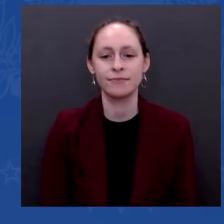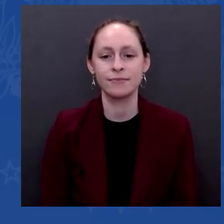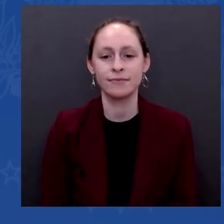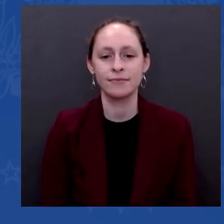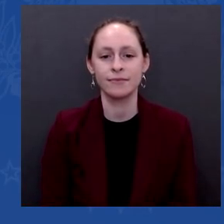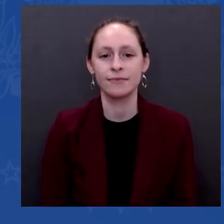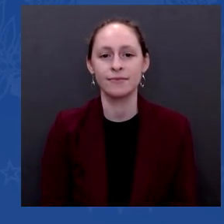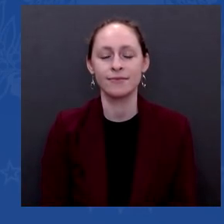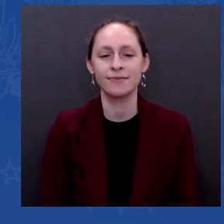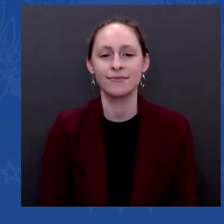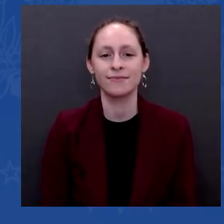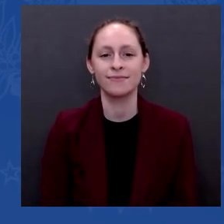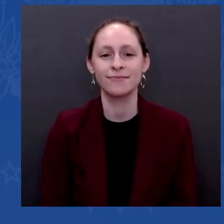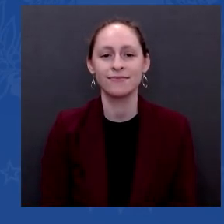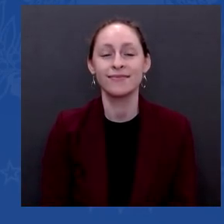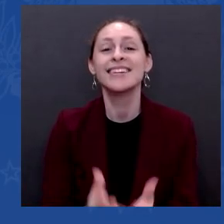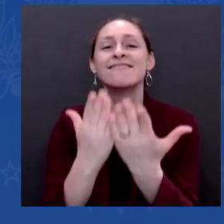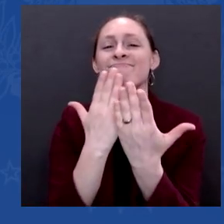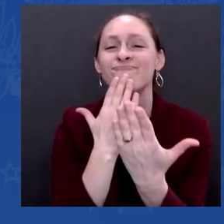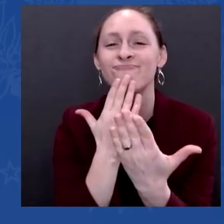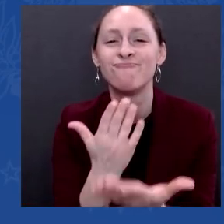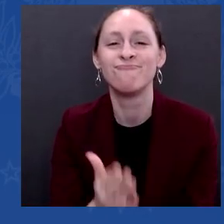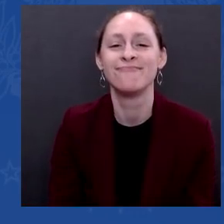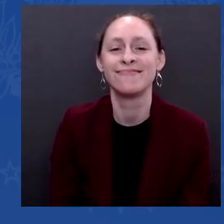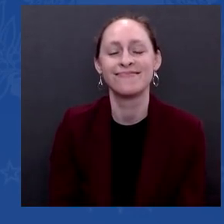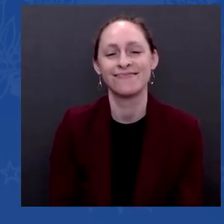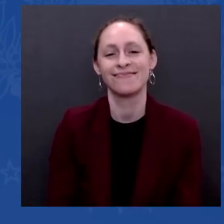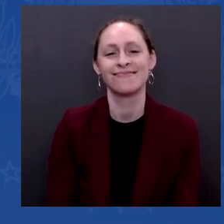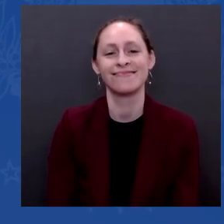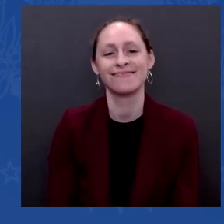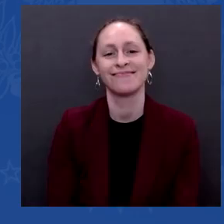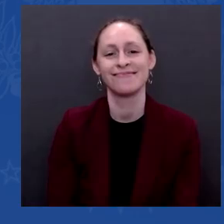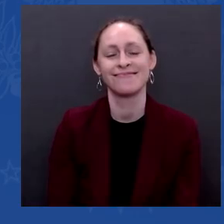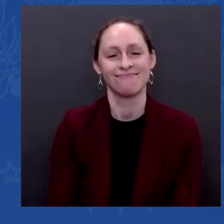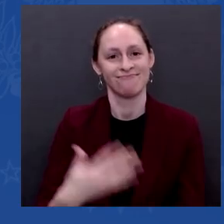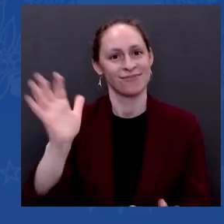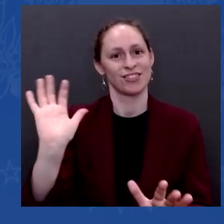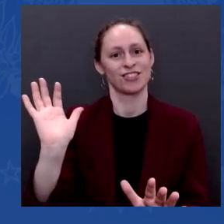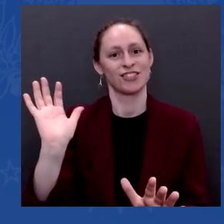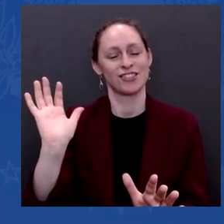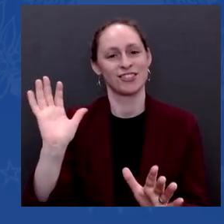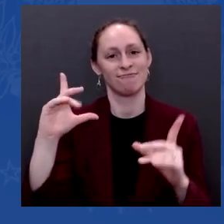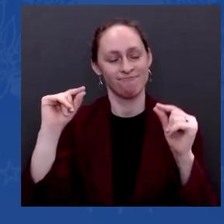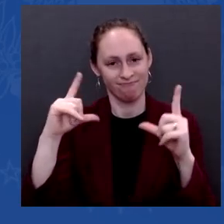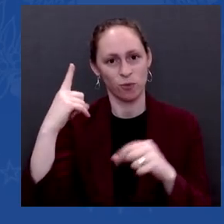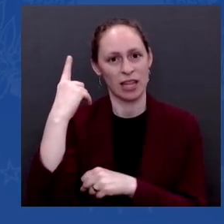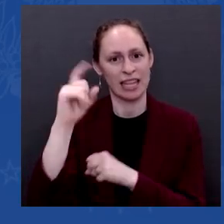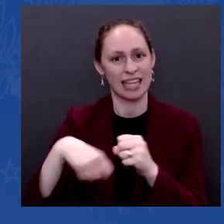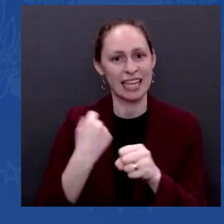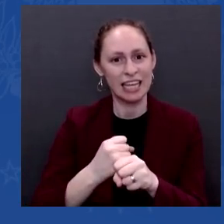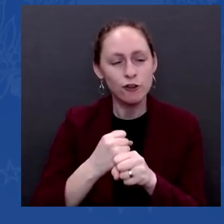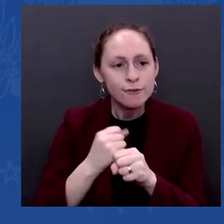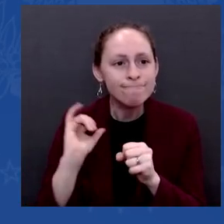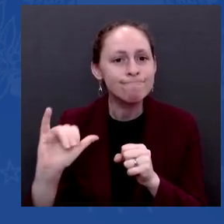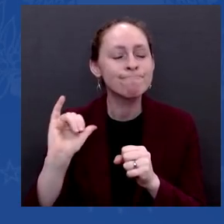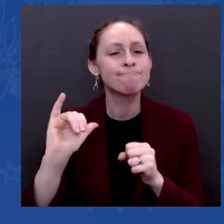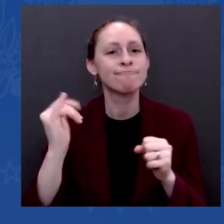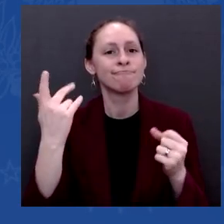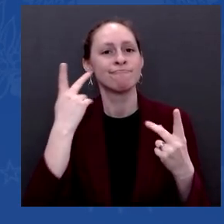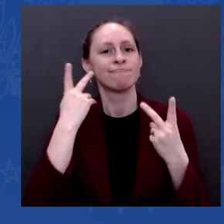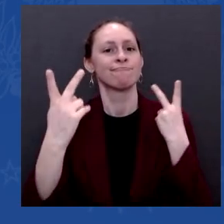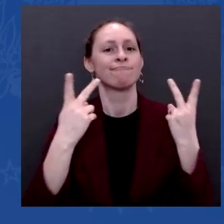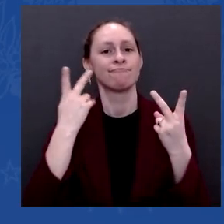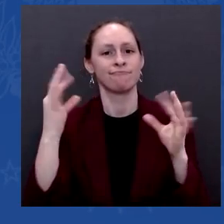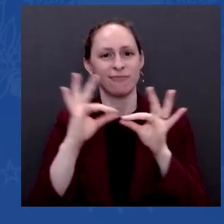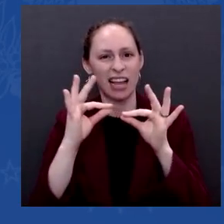year in office. Inflation is up. Your signature domestic legislation is stalled in Congress. In a few hours from now, the Senate